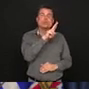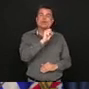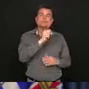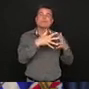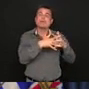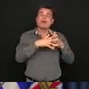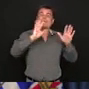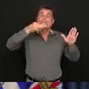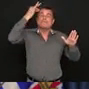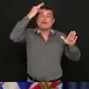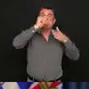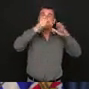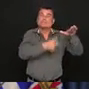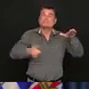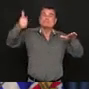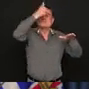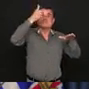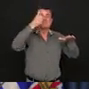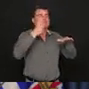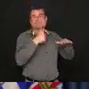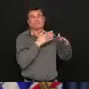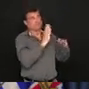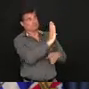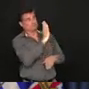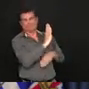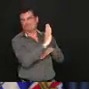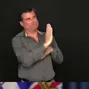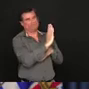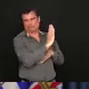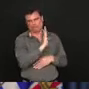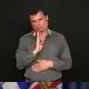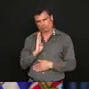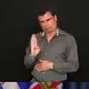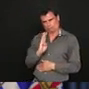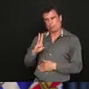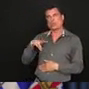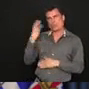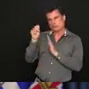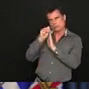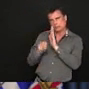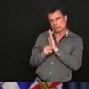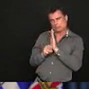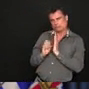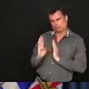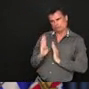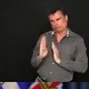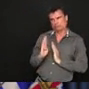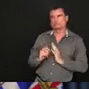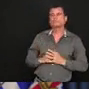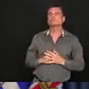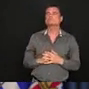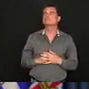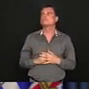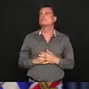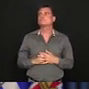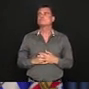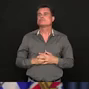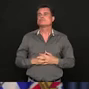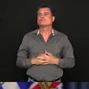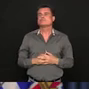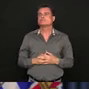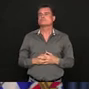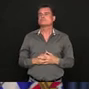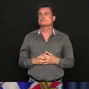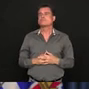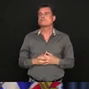Thank you. Premier, I'm wondering if you can describe how the province will be helping TransLink to get back to regular service by fall and